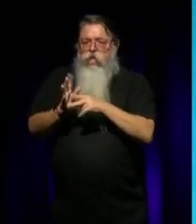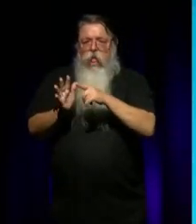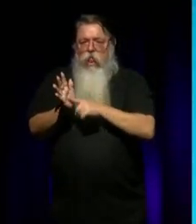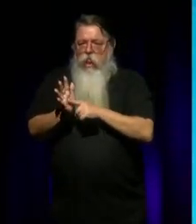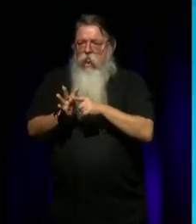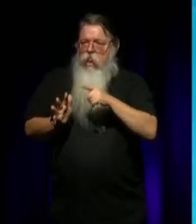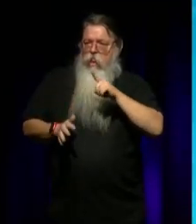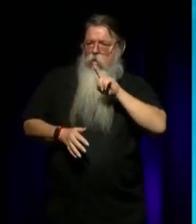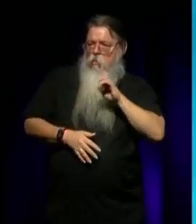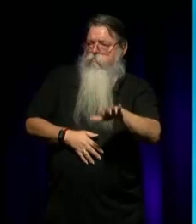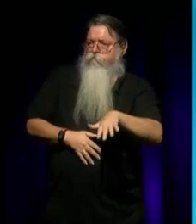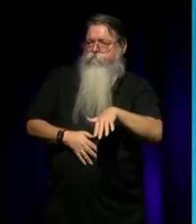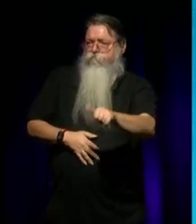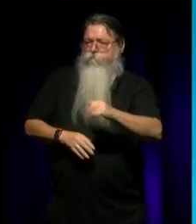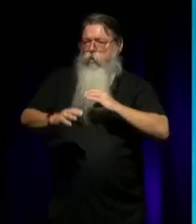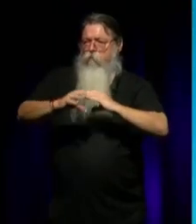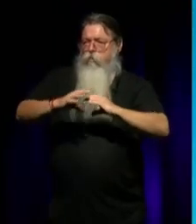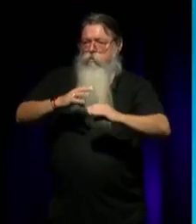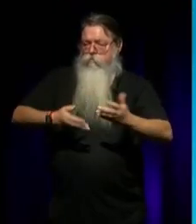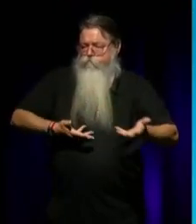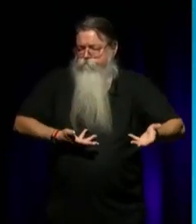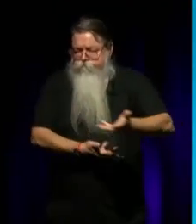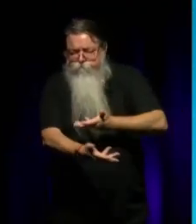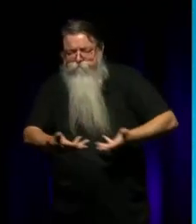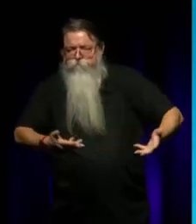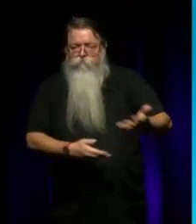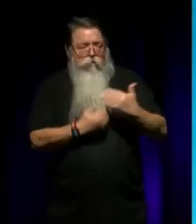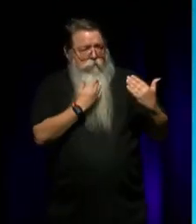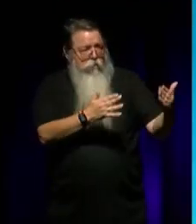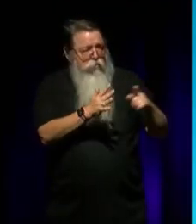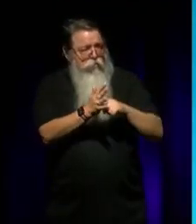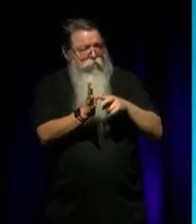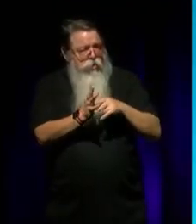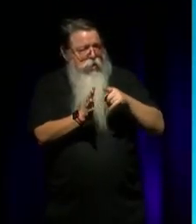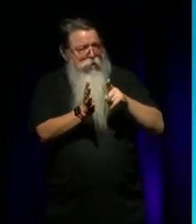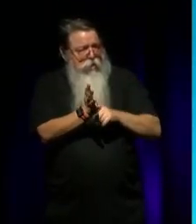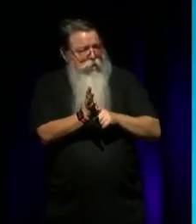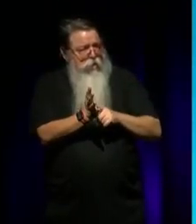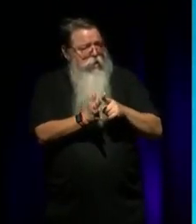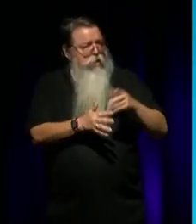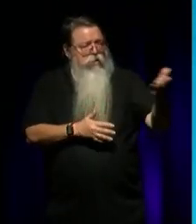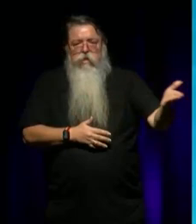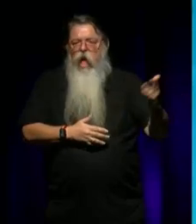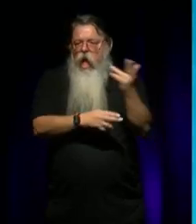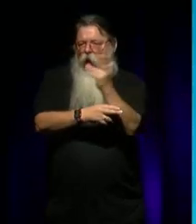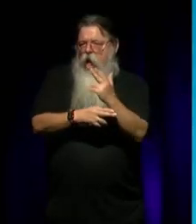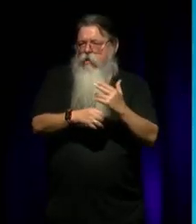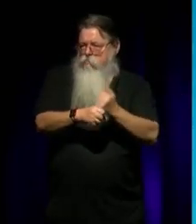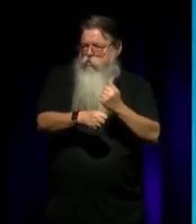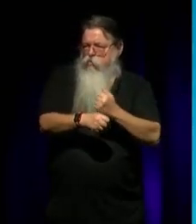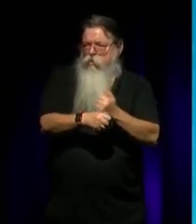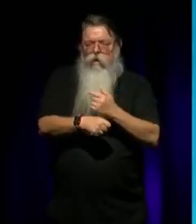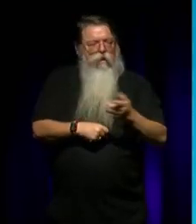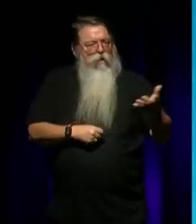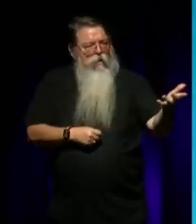this evening's conversation. Thank you Janelle. And Janelle is an arts producer, educator and advocator. She and Stephen